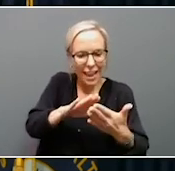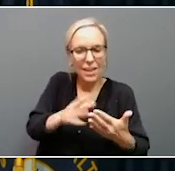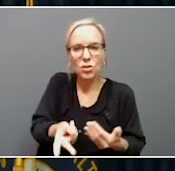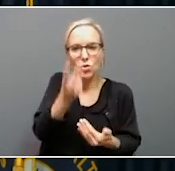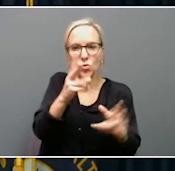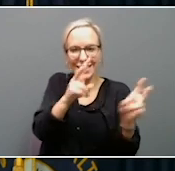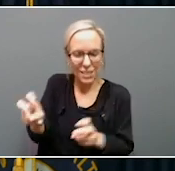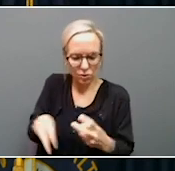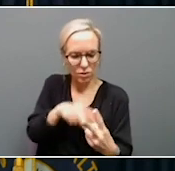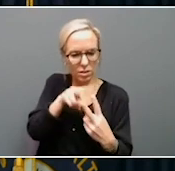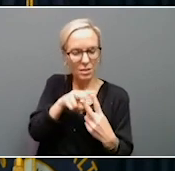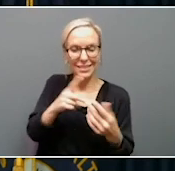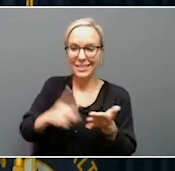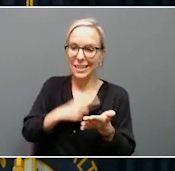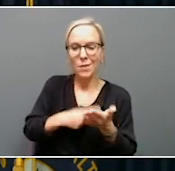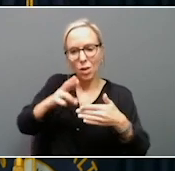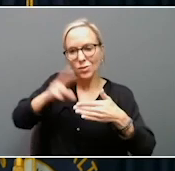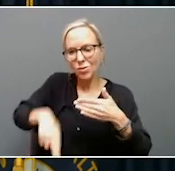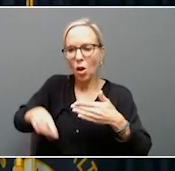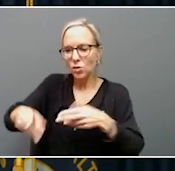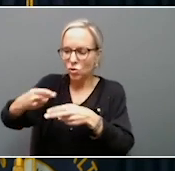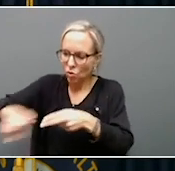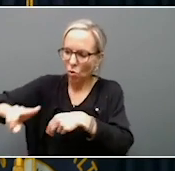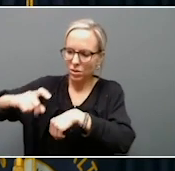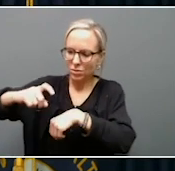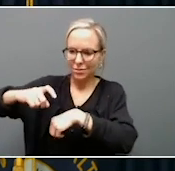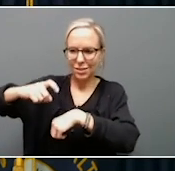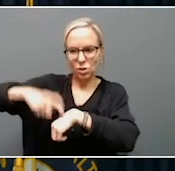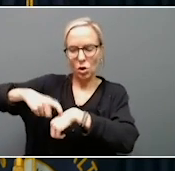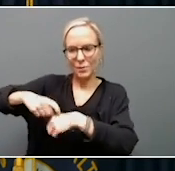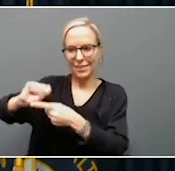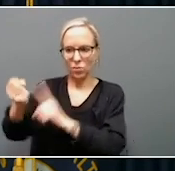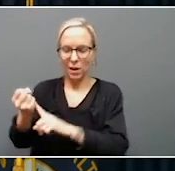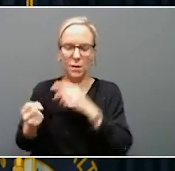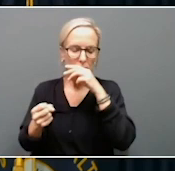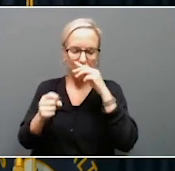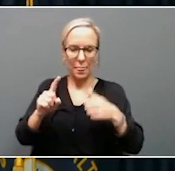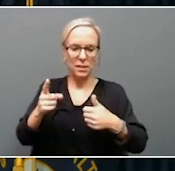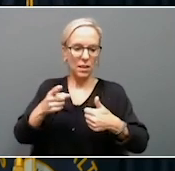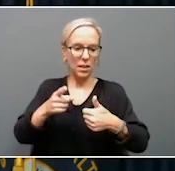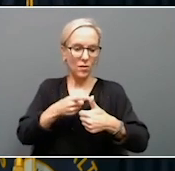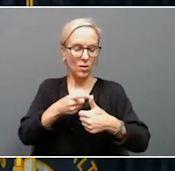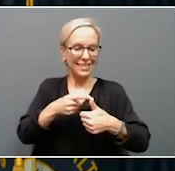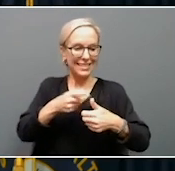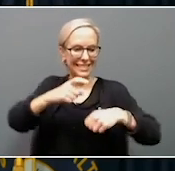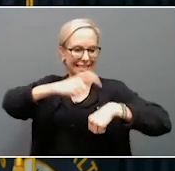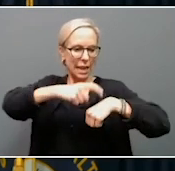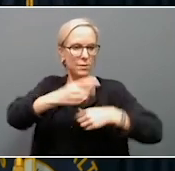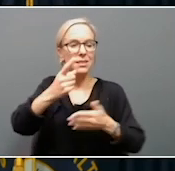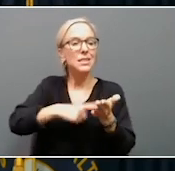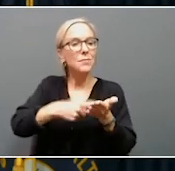that sometimes result in these very short-term stays. The first is just a timing. Sometimes kids are removed very late at night